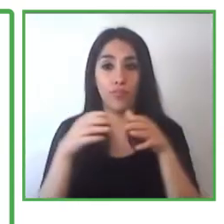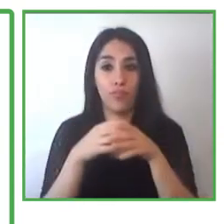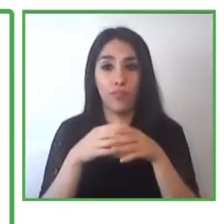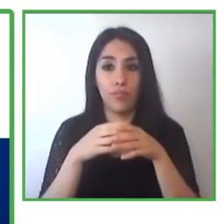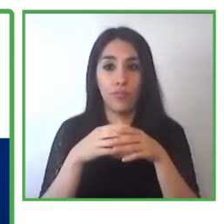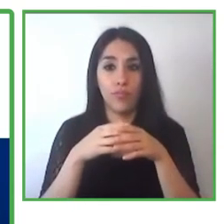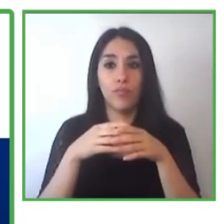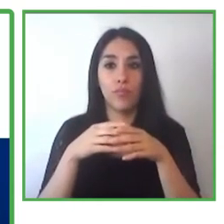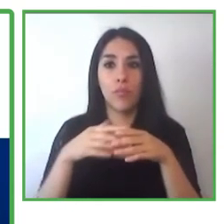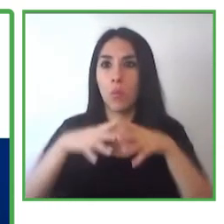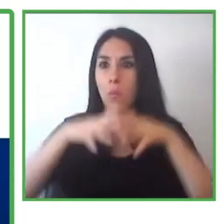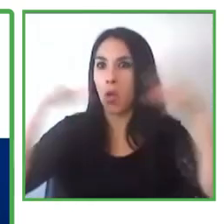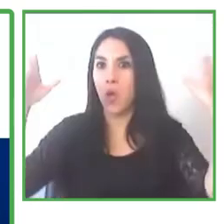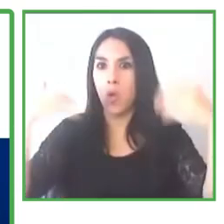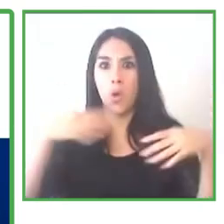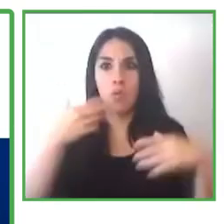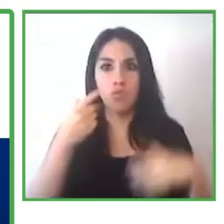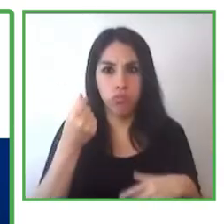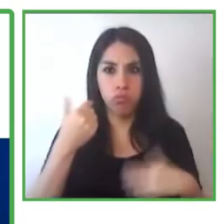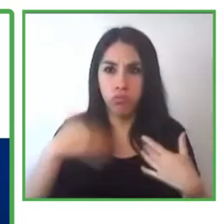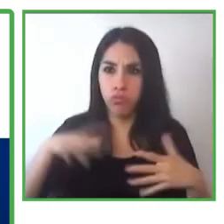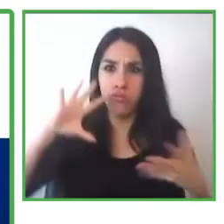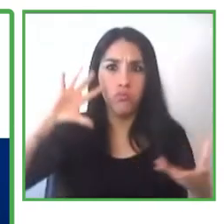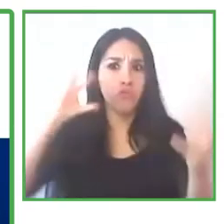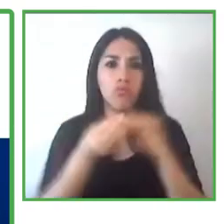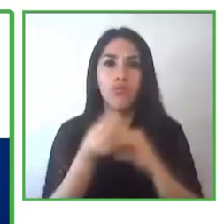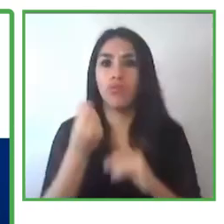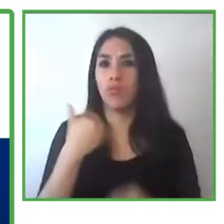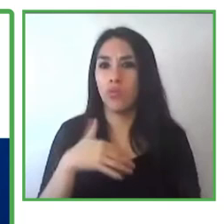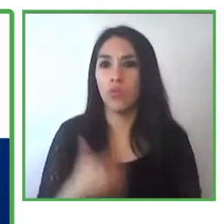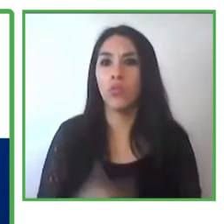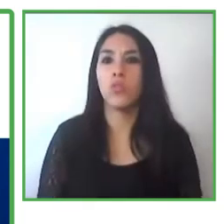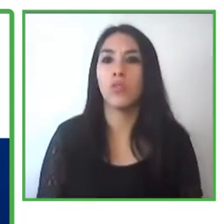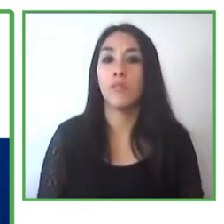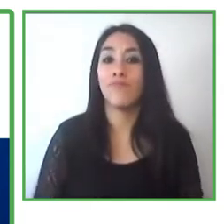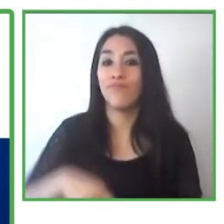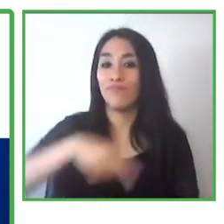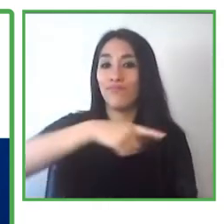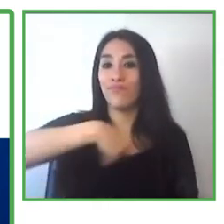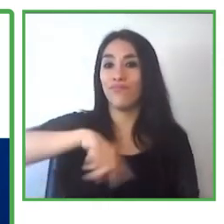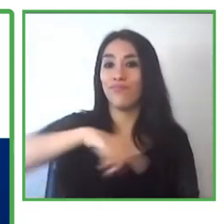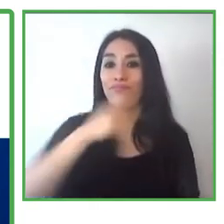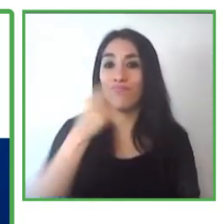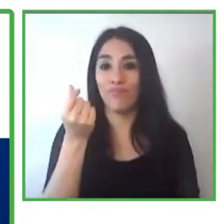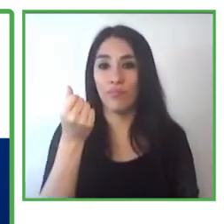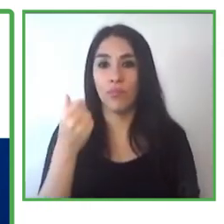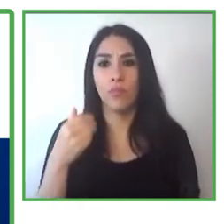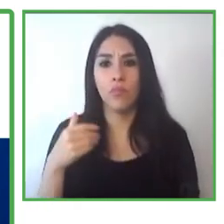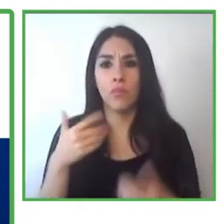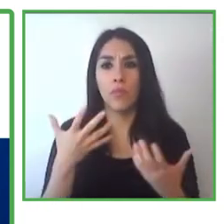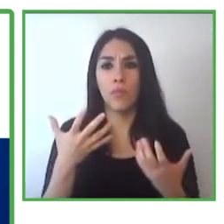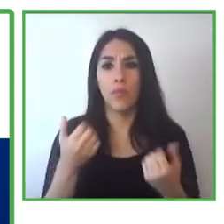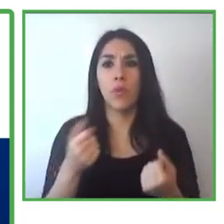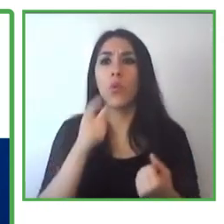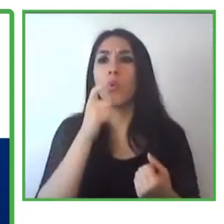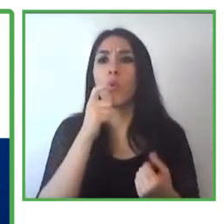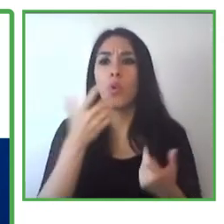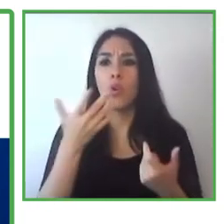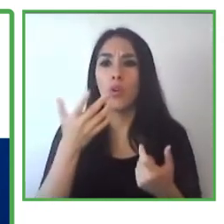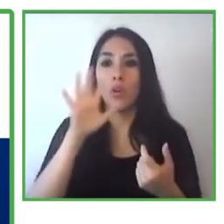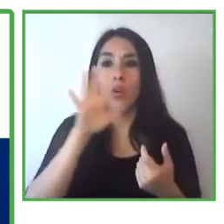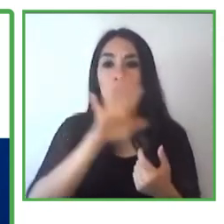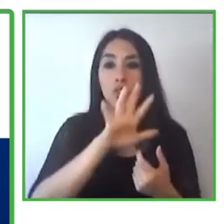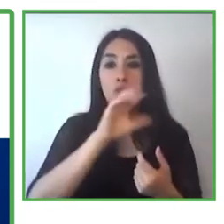This is one of the main five in the world. So as I was saying before, the budget of La Caixa is about